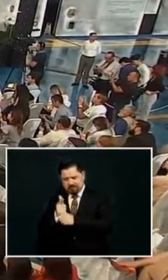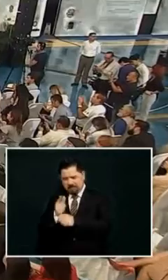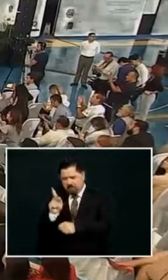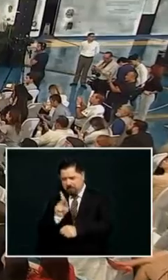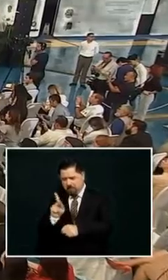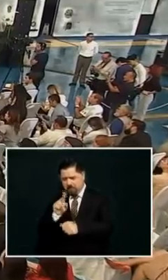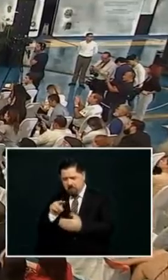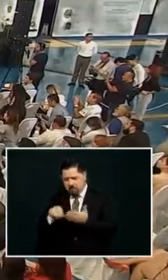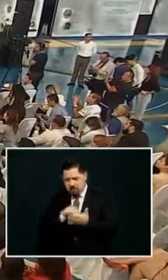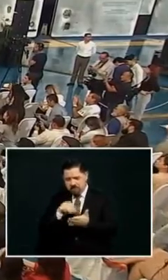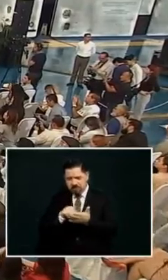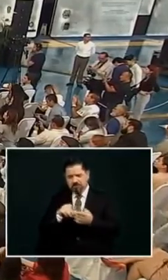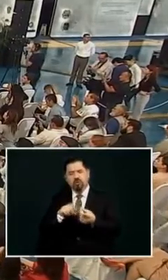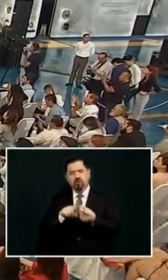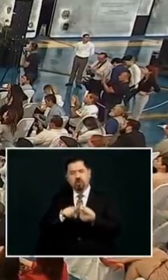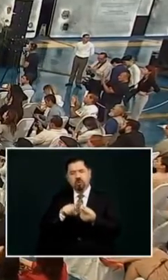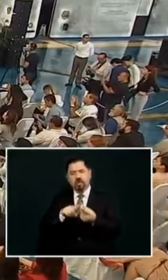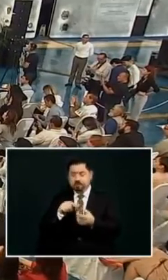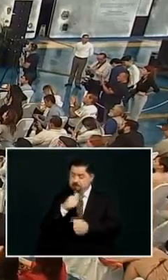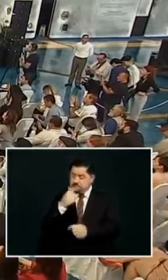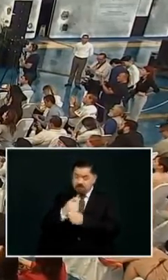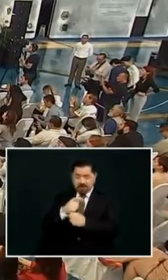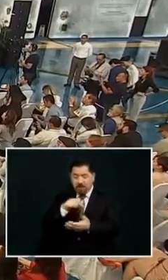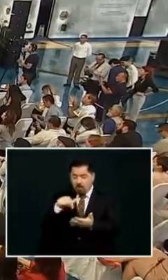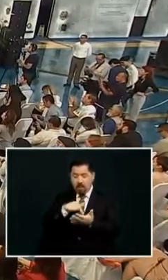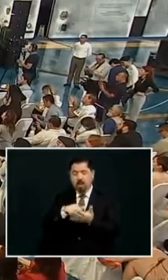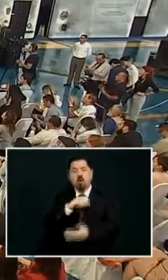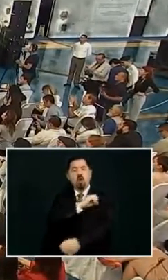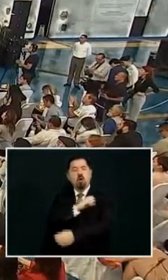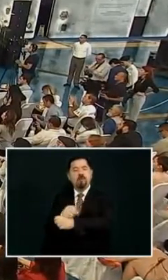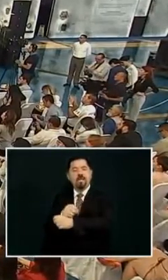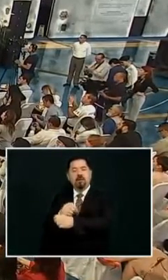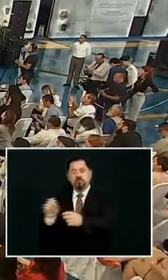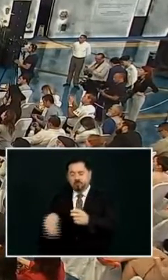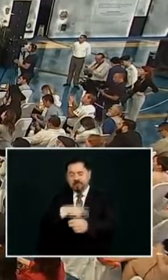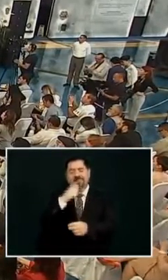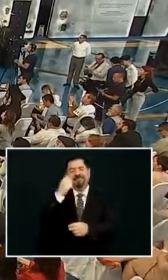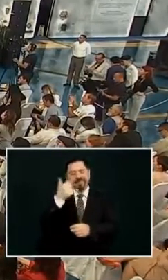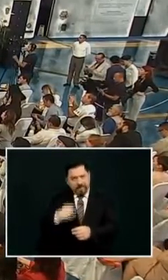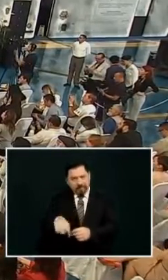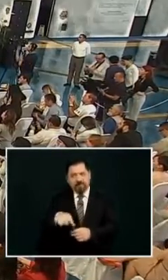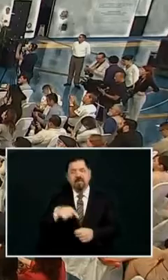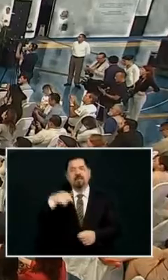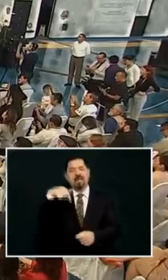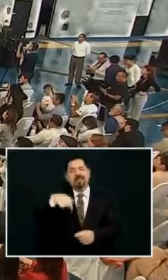the municipalities with most uh homicides uh